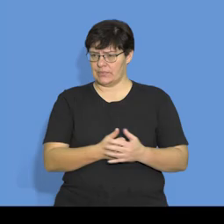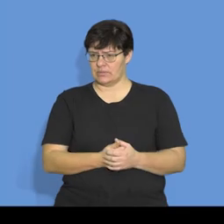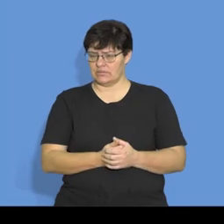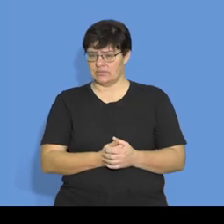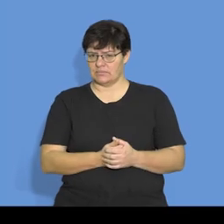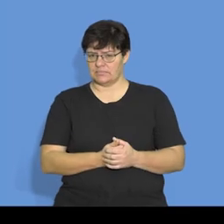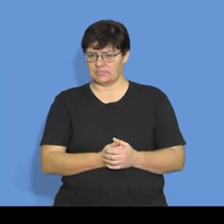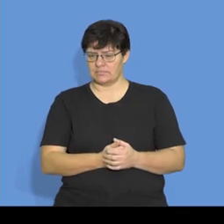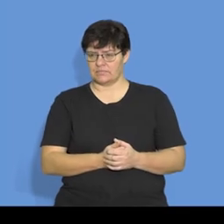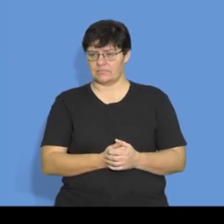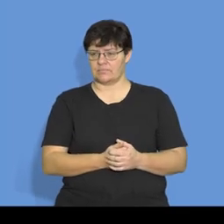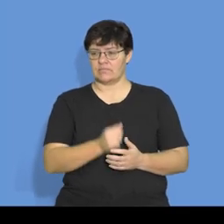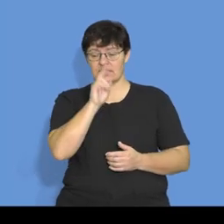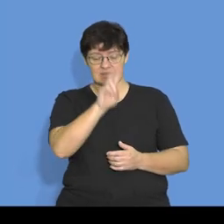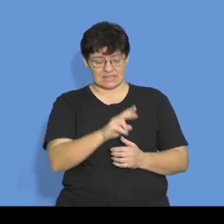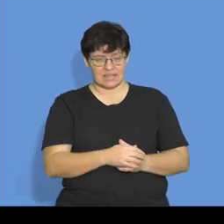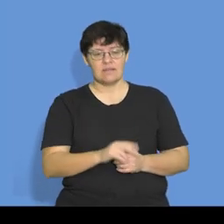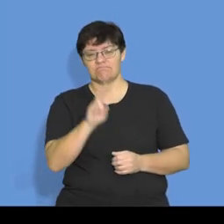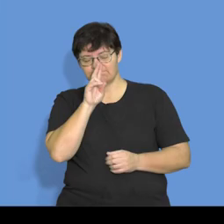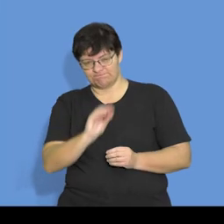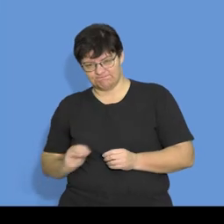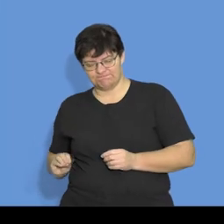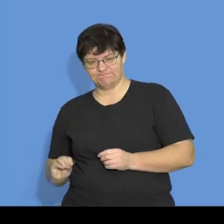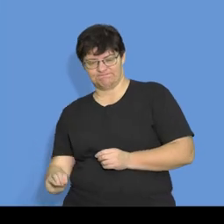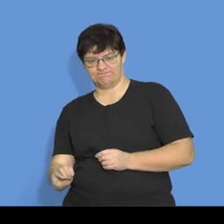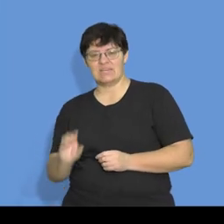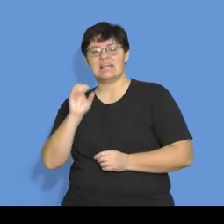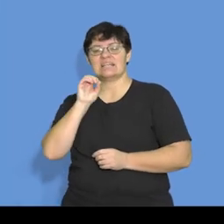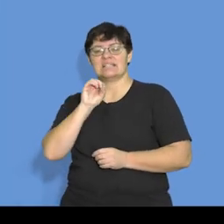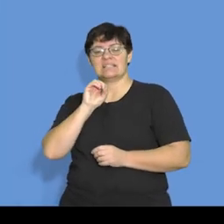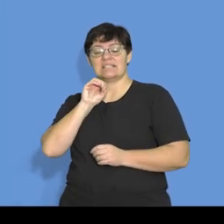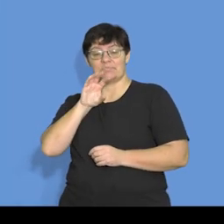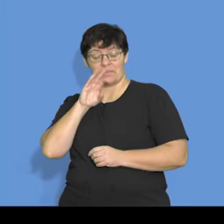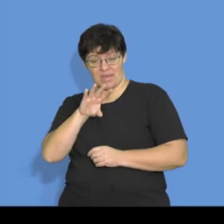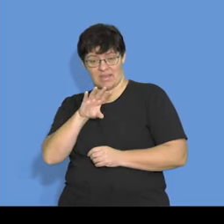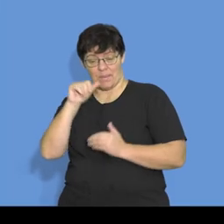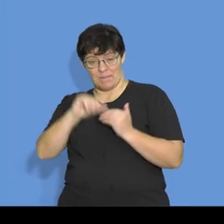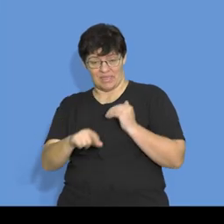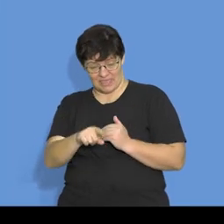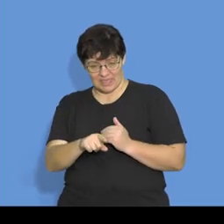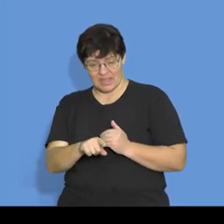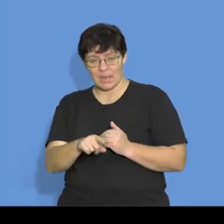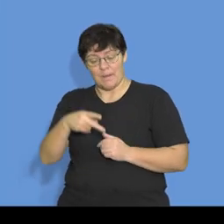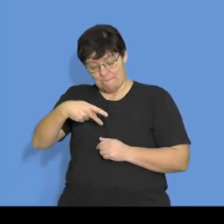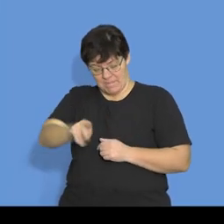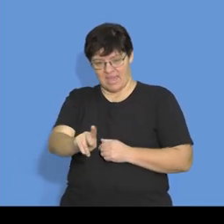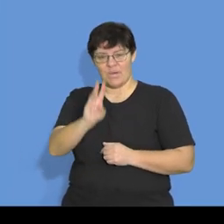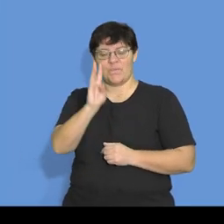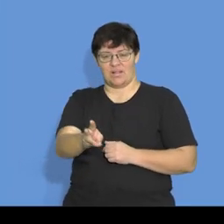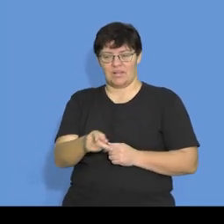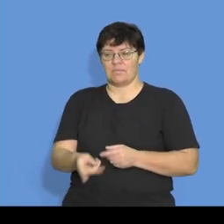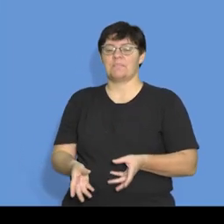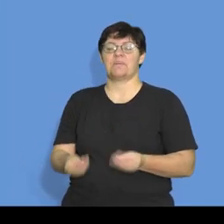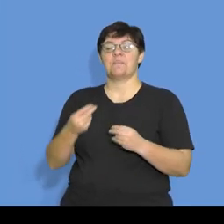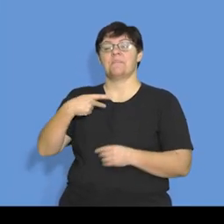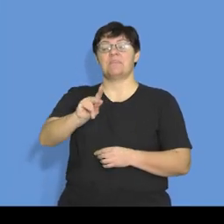There we go. Clearly you can see, in September, which is one of the months in which the payment will be made, we will be making a payment